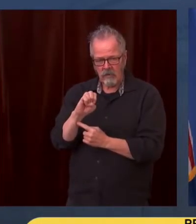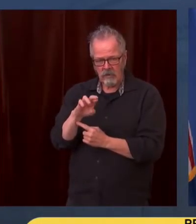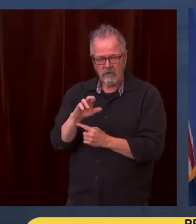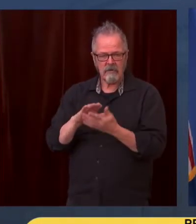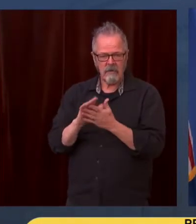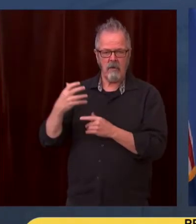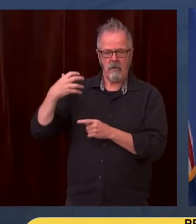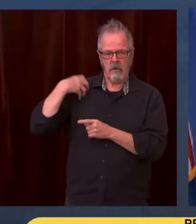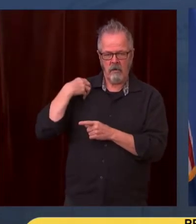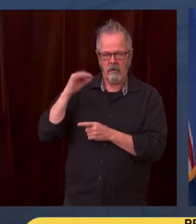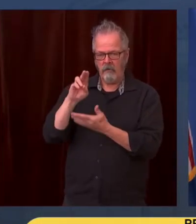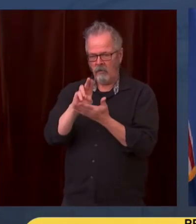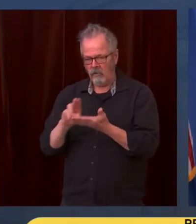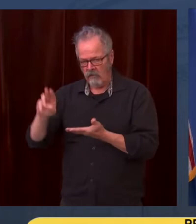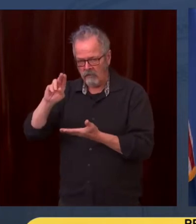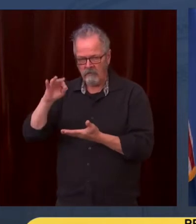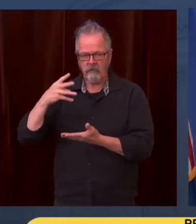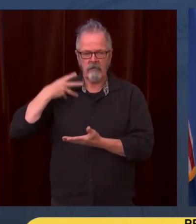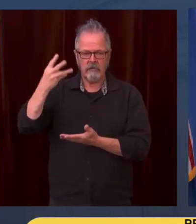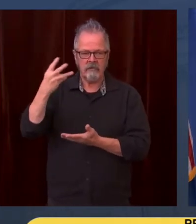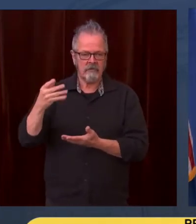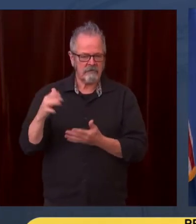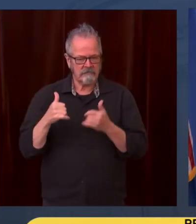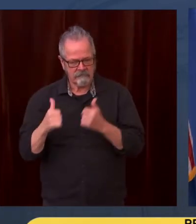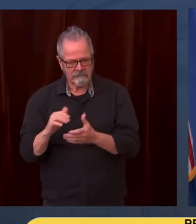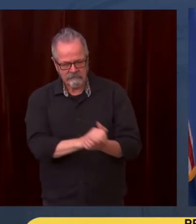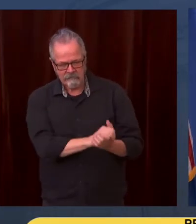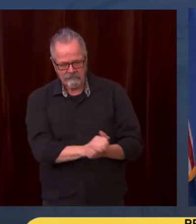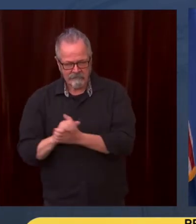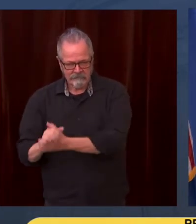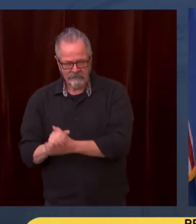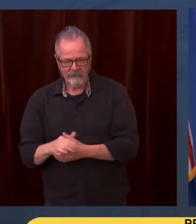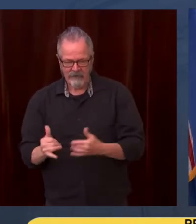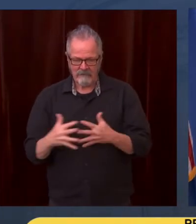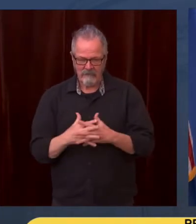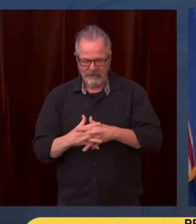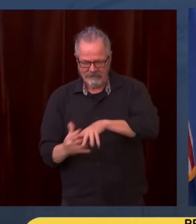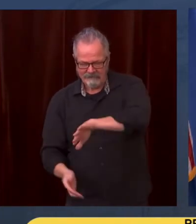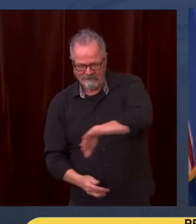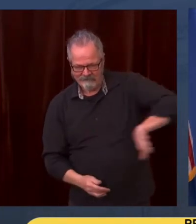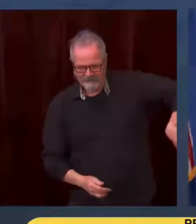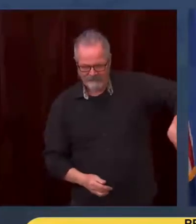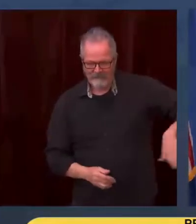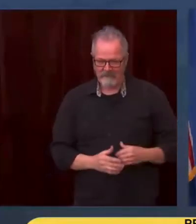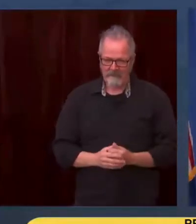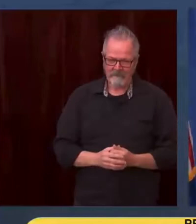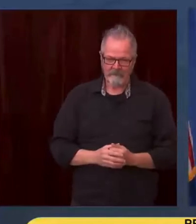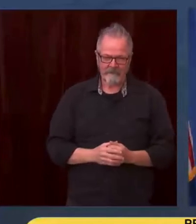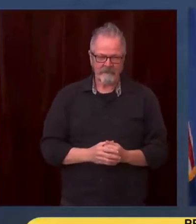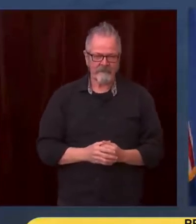matters, we're going to talk about our flooding that we've experienced most recently. This has been a severe event.